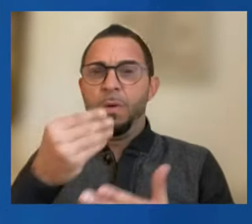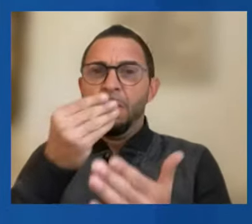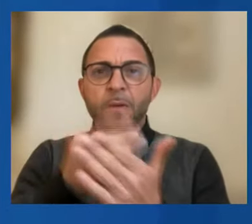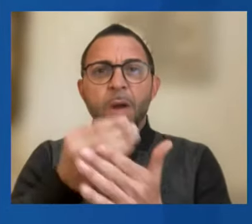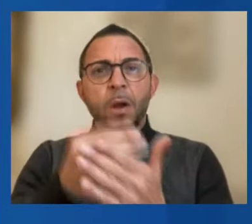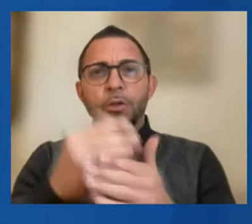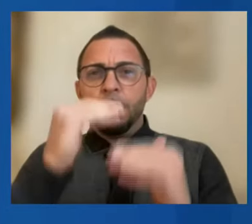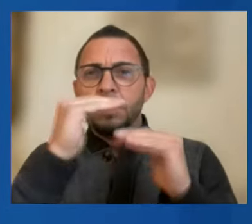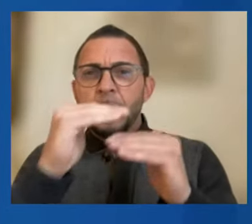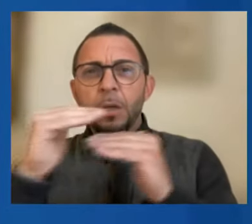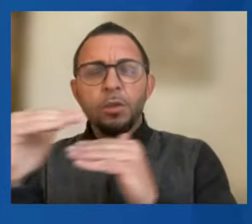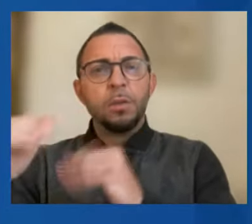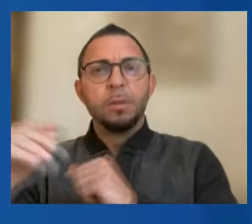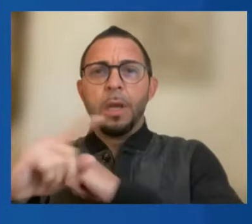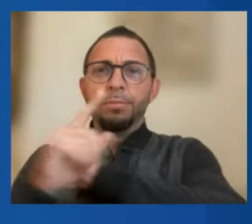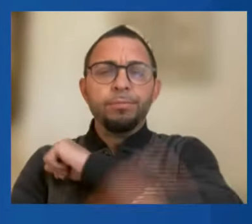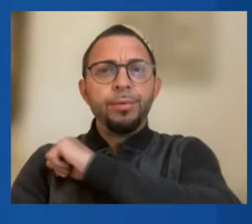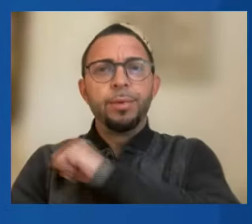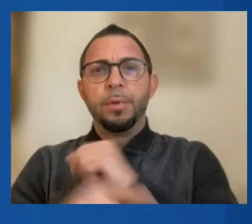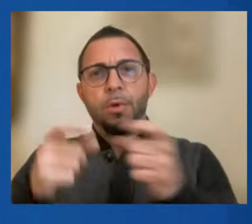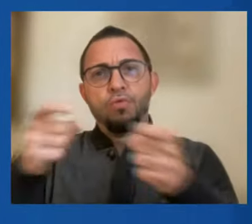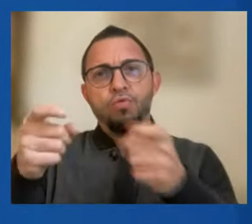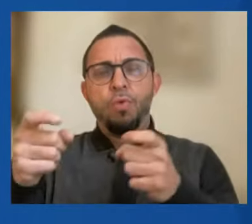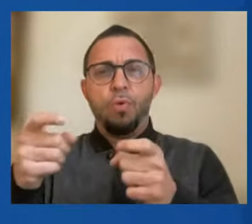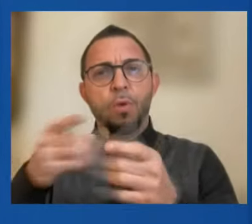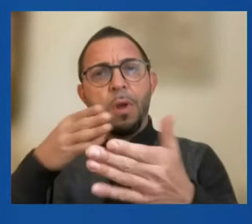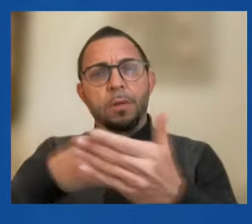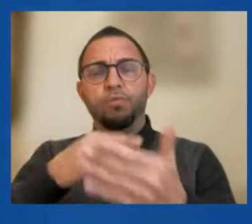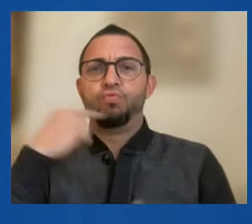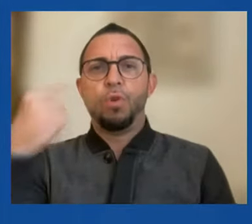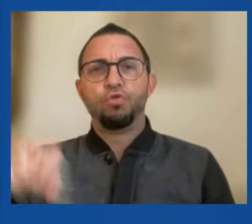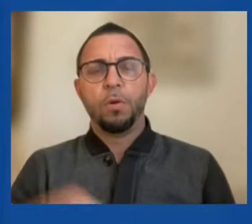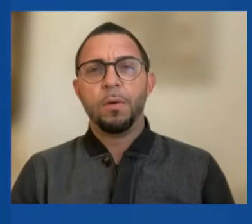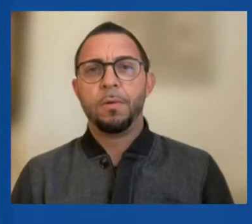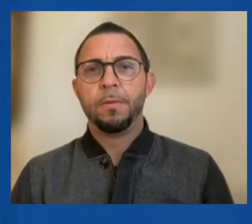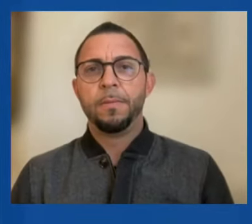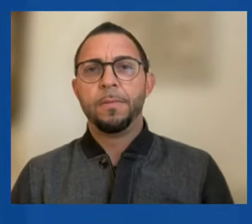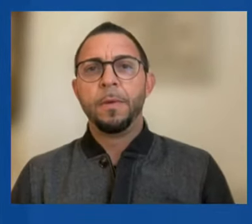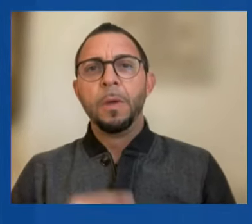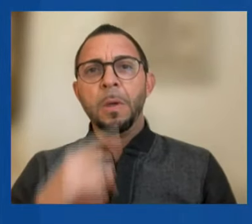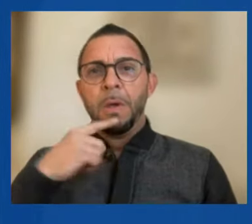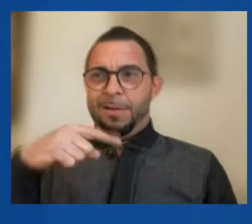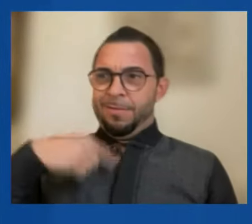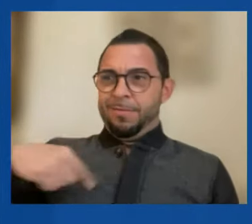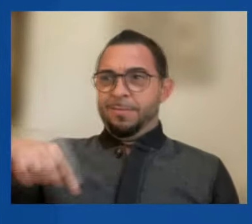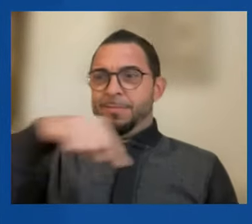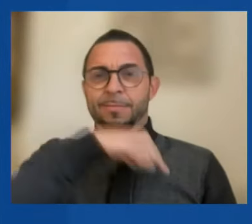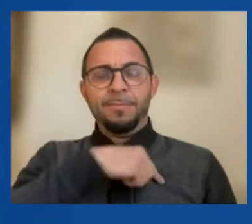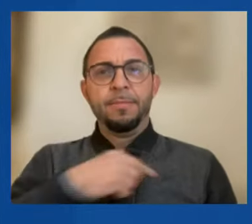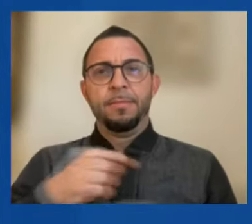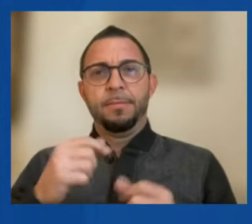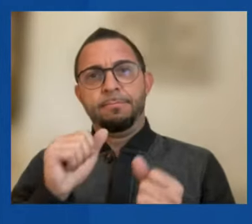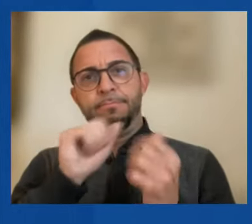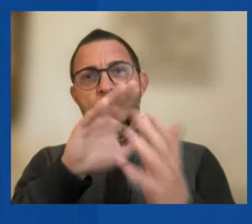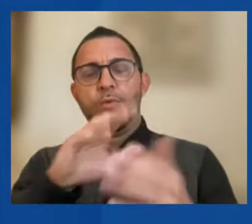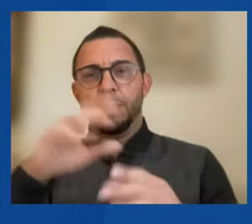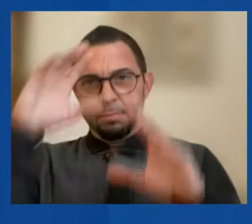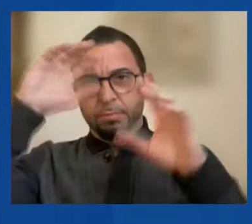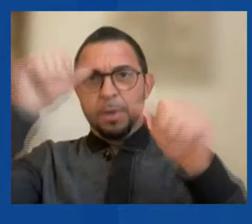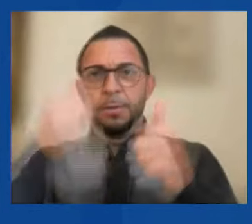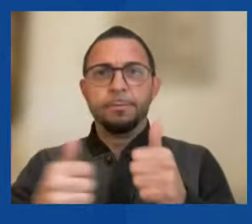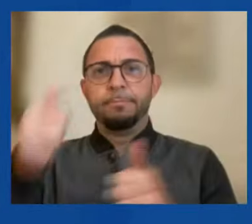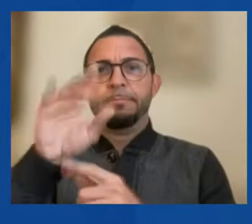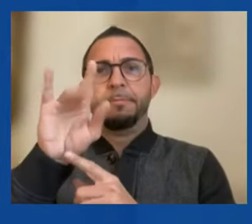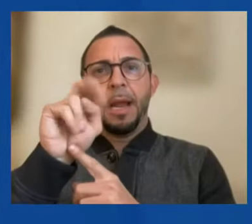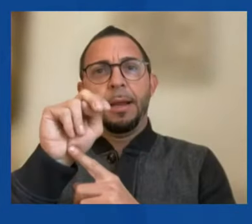export controls on Russia. The multilateral approach that President Biden has taken has enabled